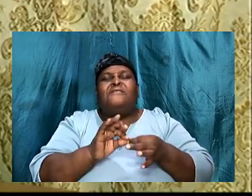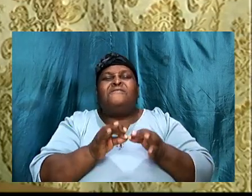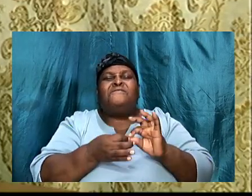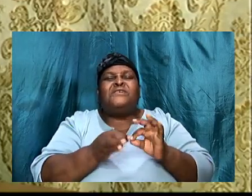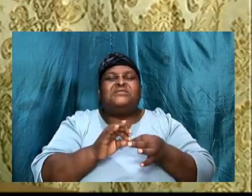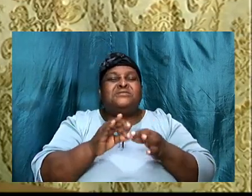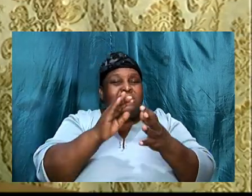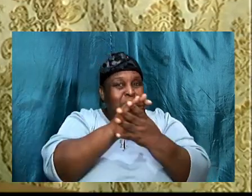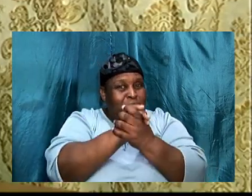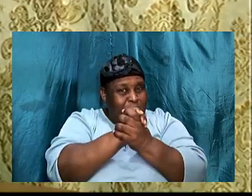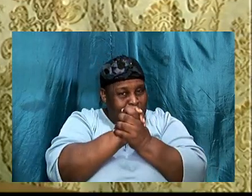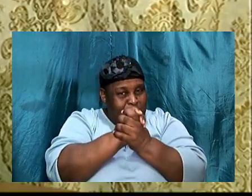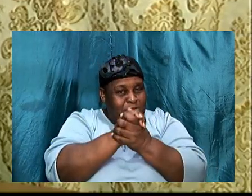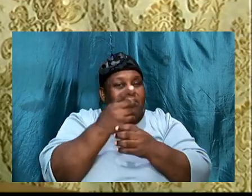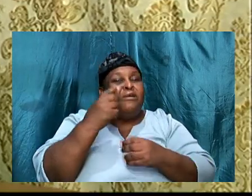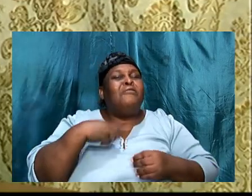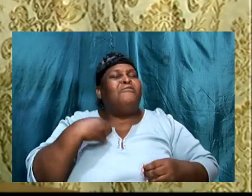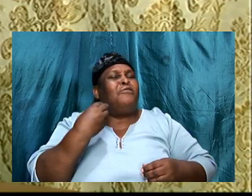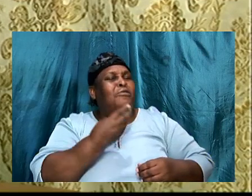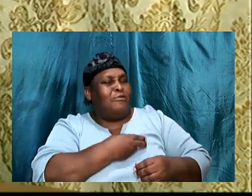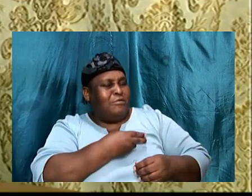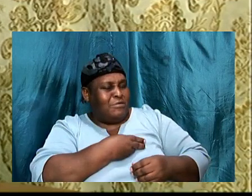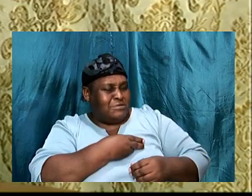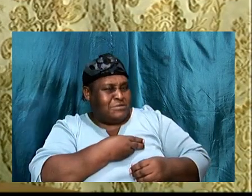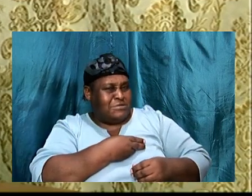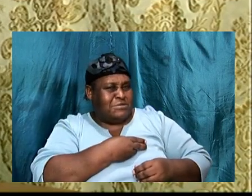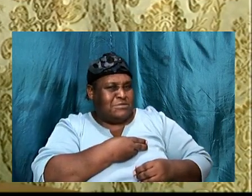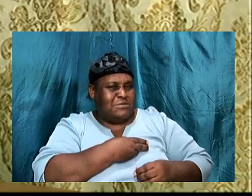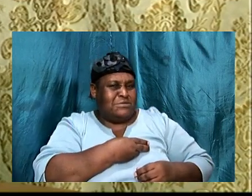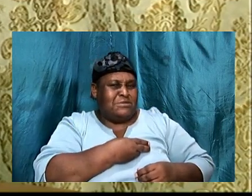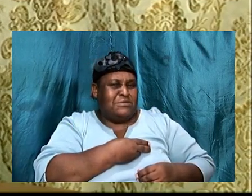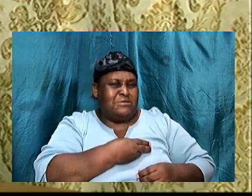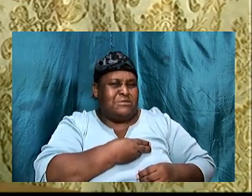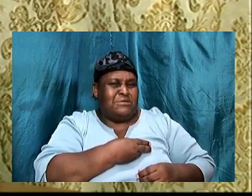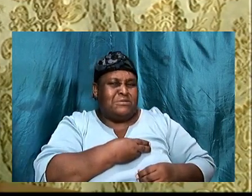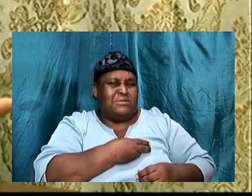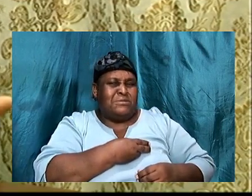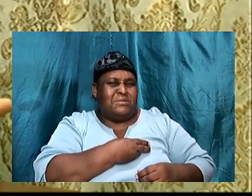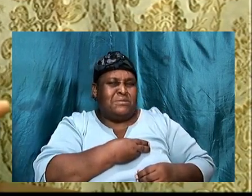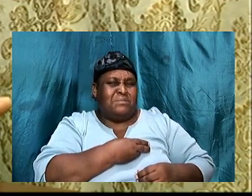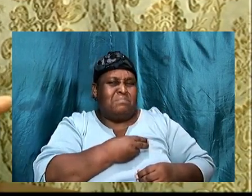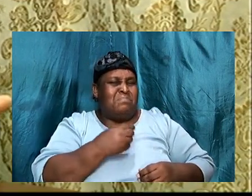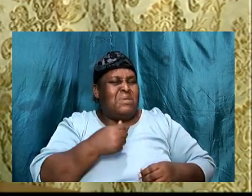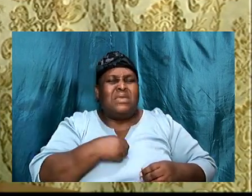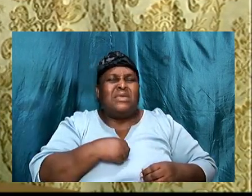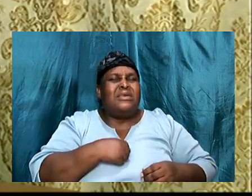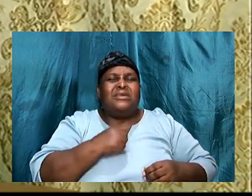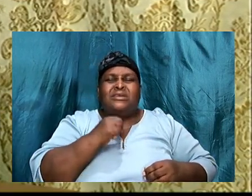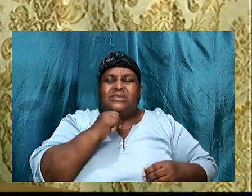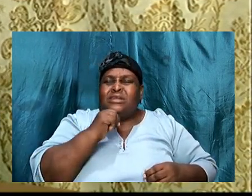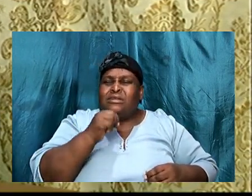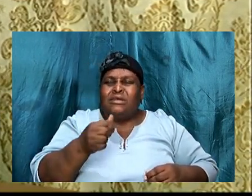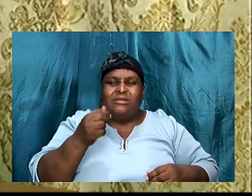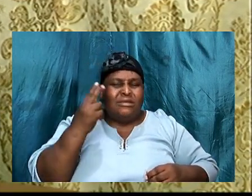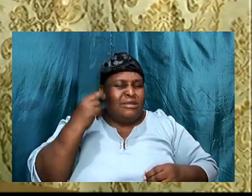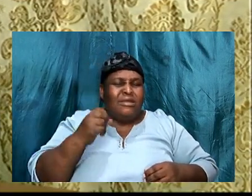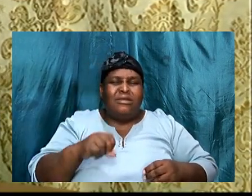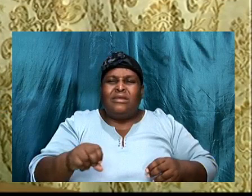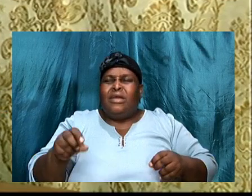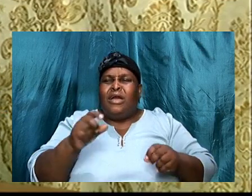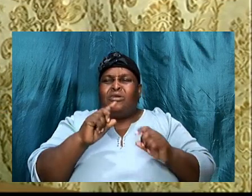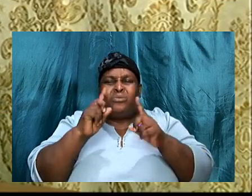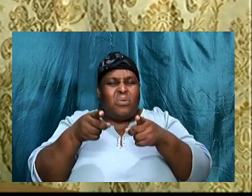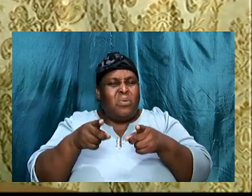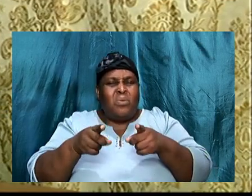will work it out. because, you know, I have not heard, I have not gone off a tangent, and do my own